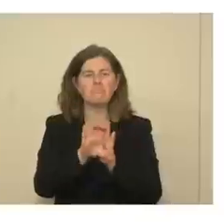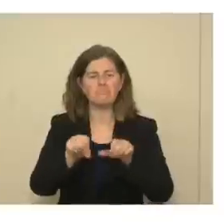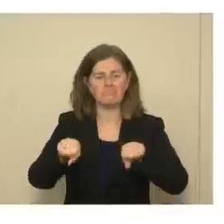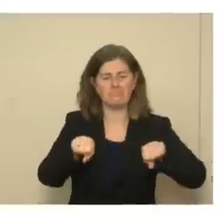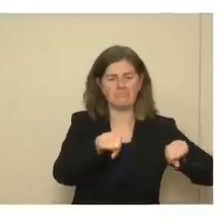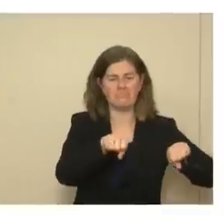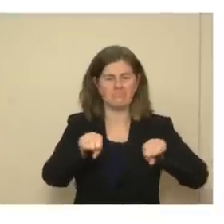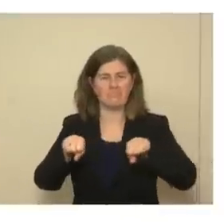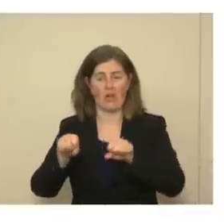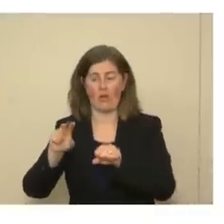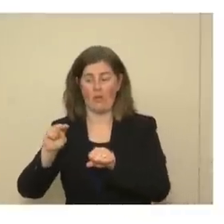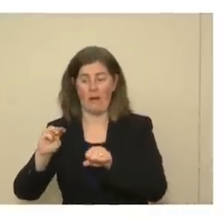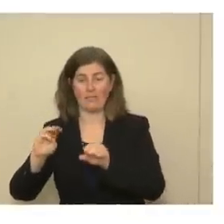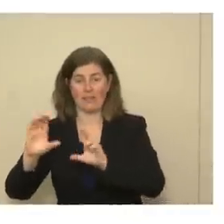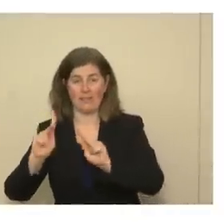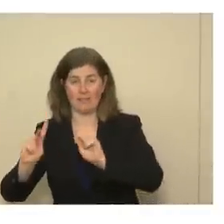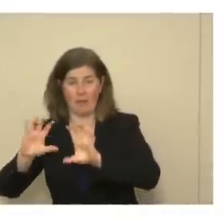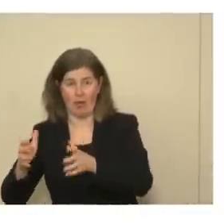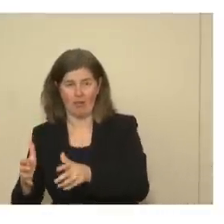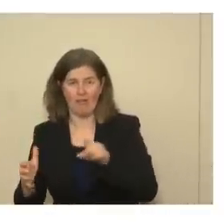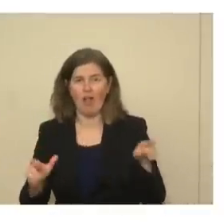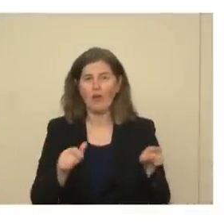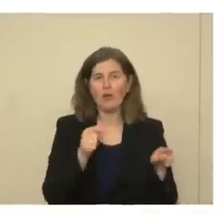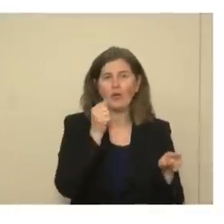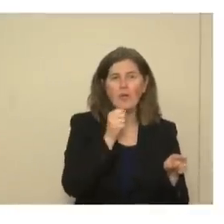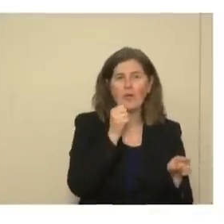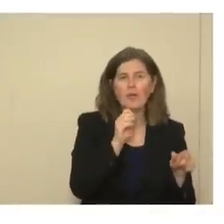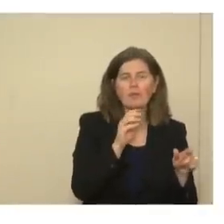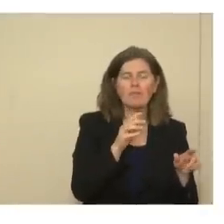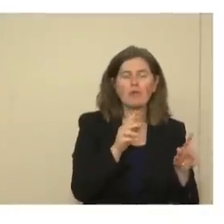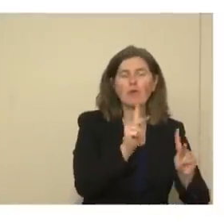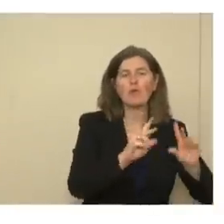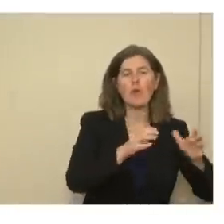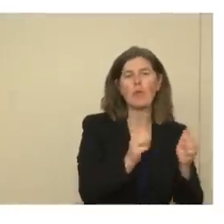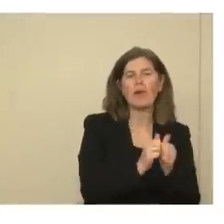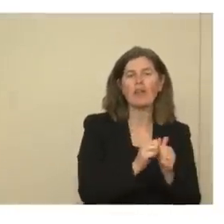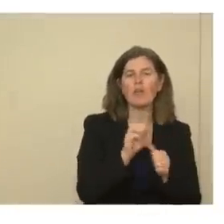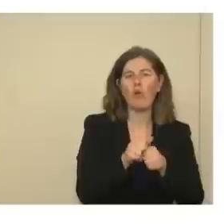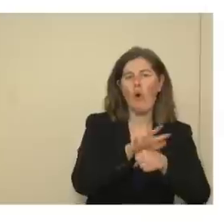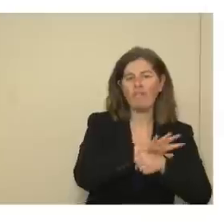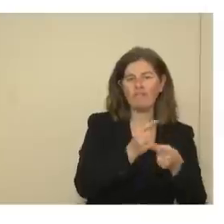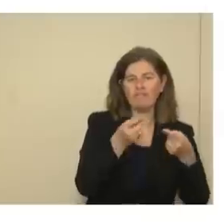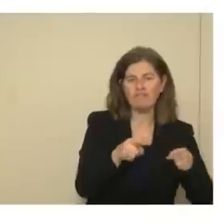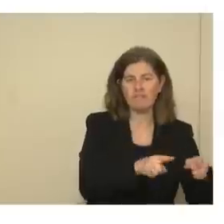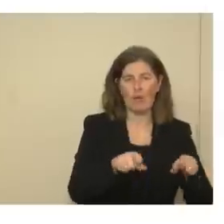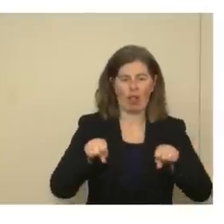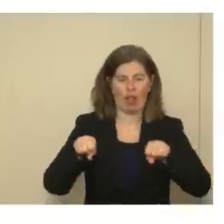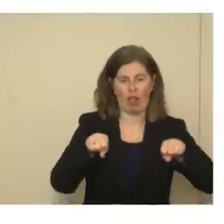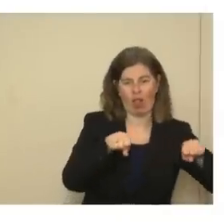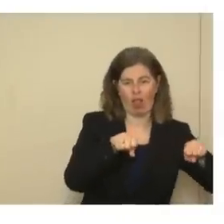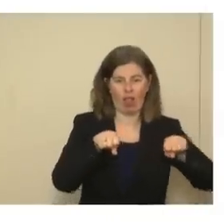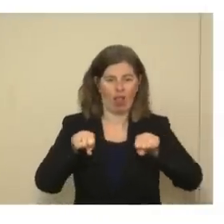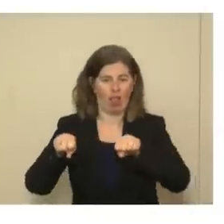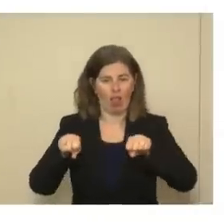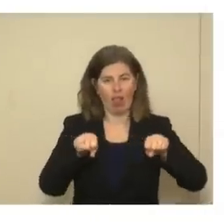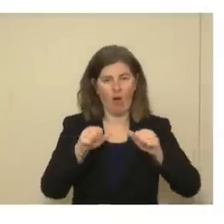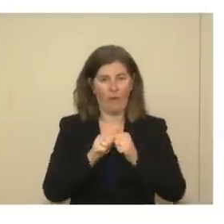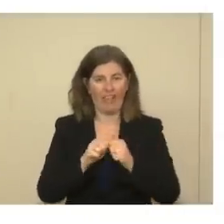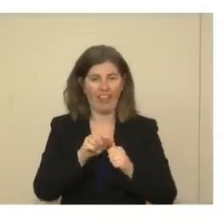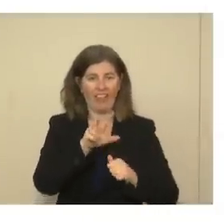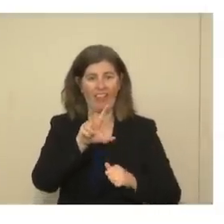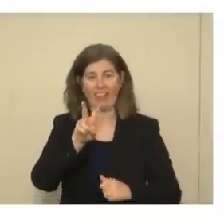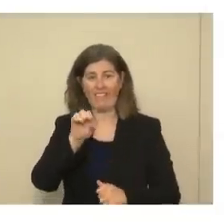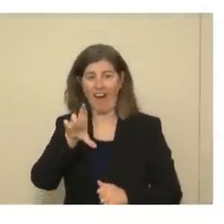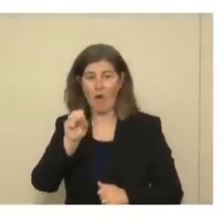Mexico, and then there's another group on the other side with little COVID viruses for heads. And we are in a tug of war with the virus. The